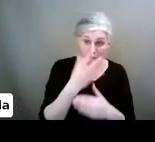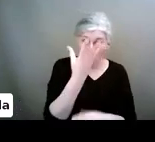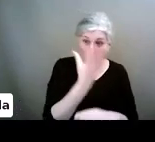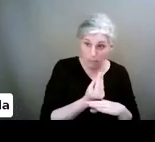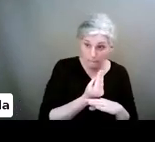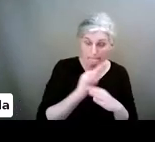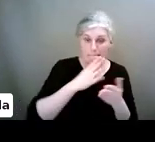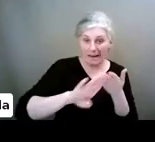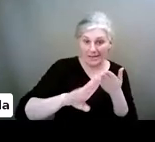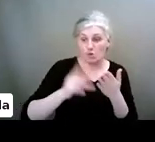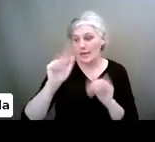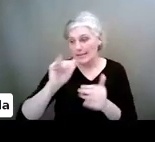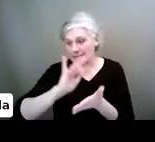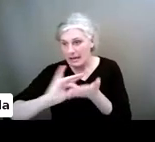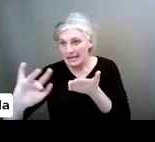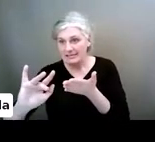them.